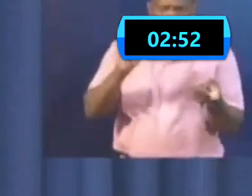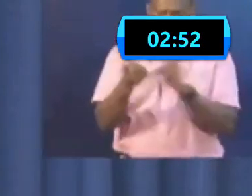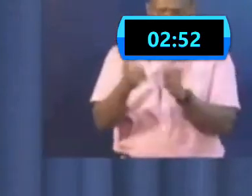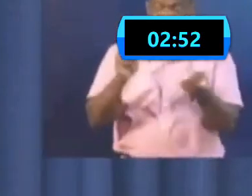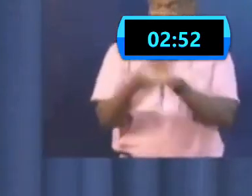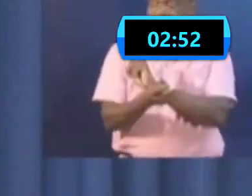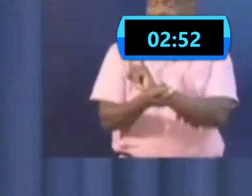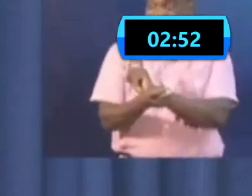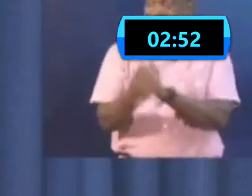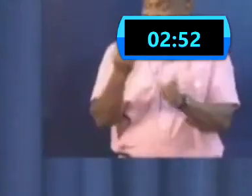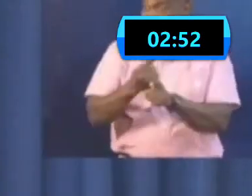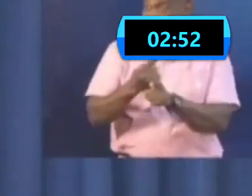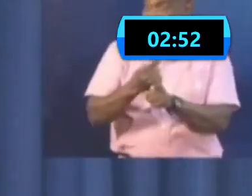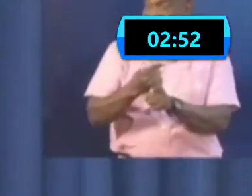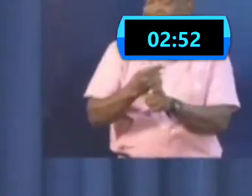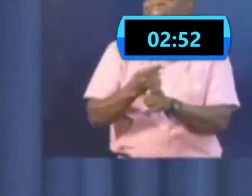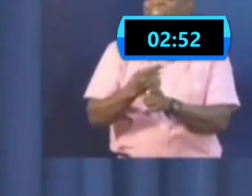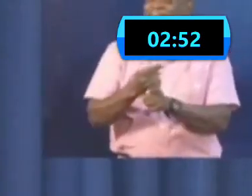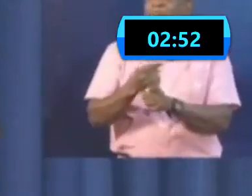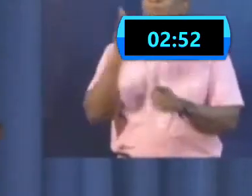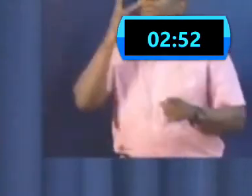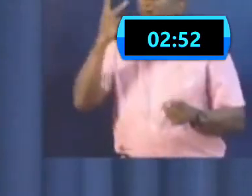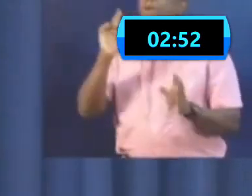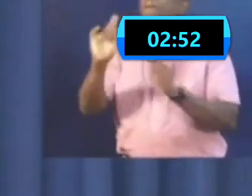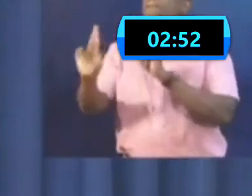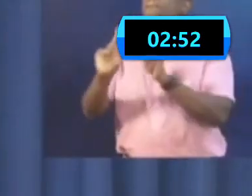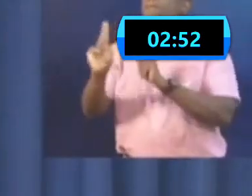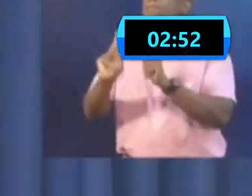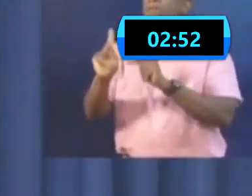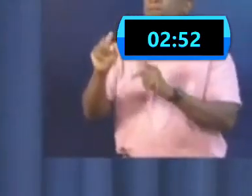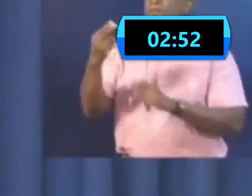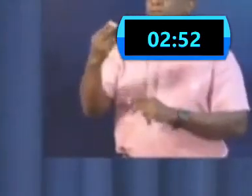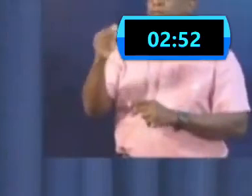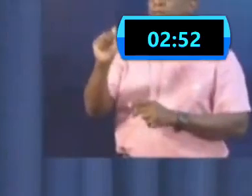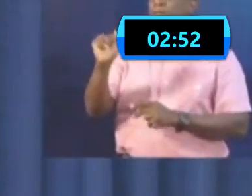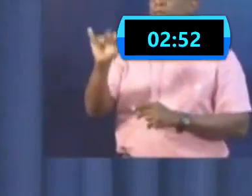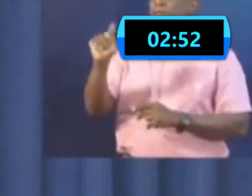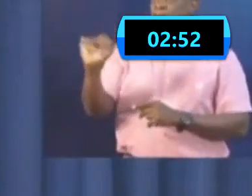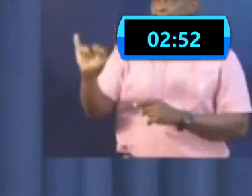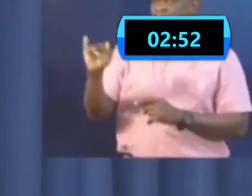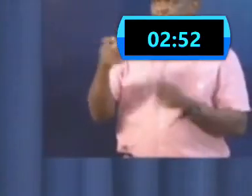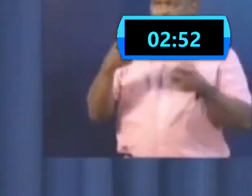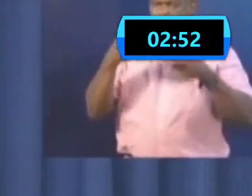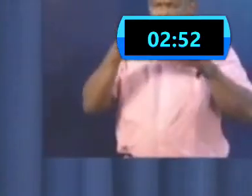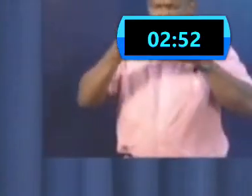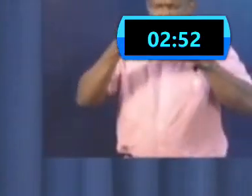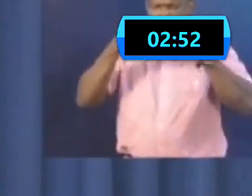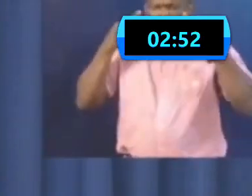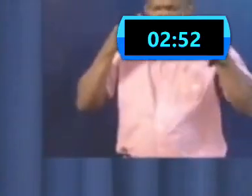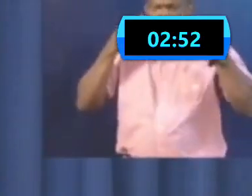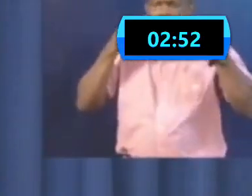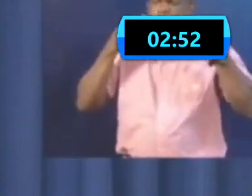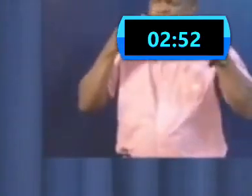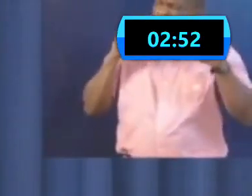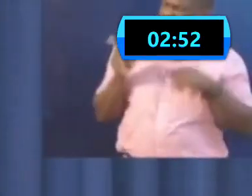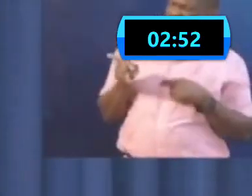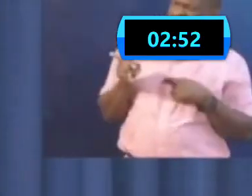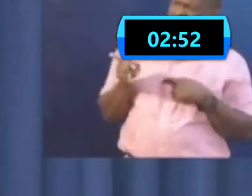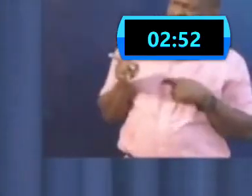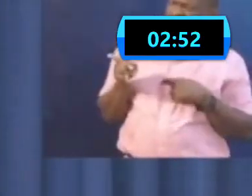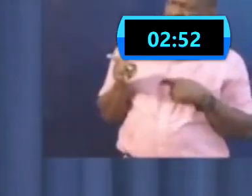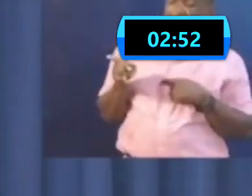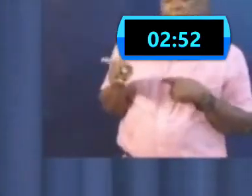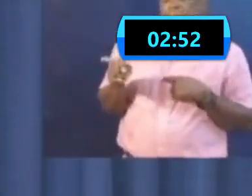When we saw the Asians wearing masks, we knew that was their